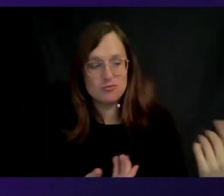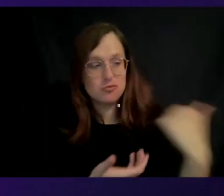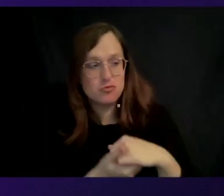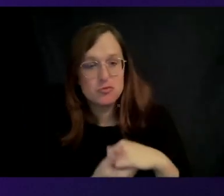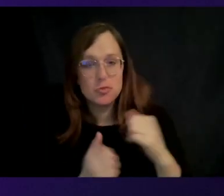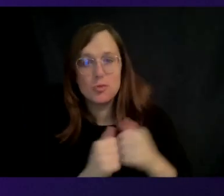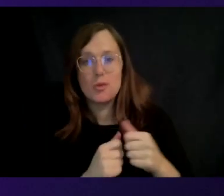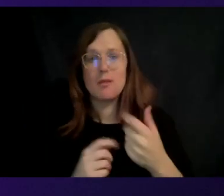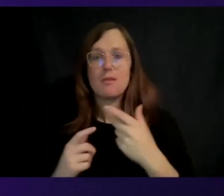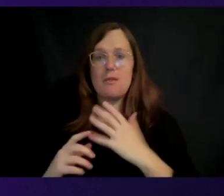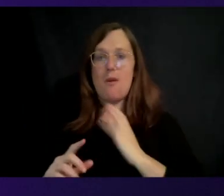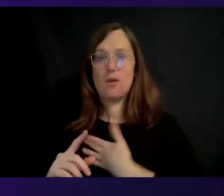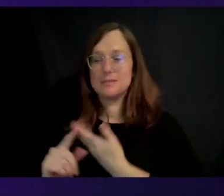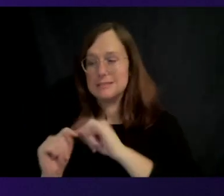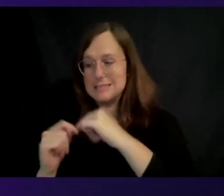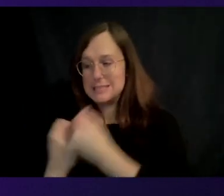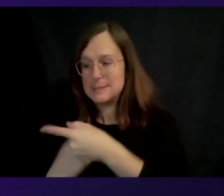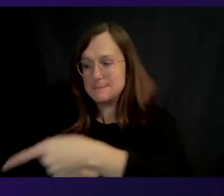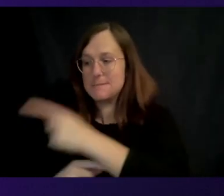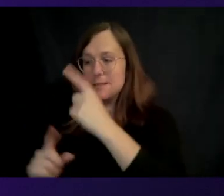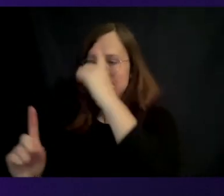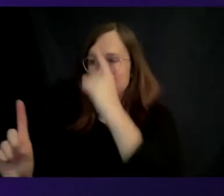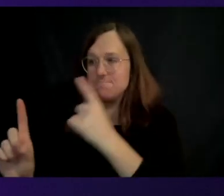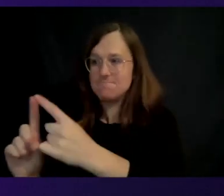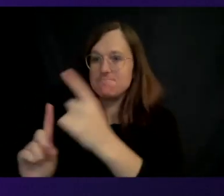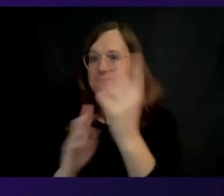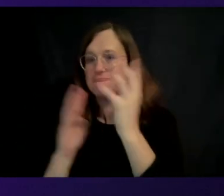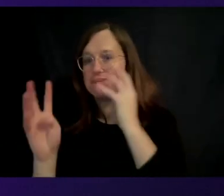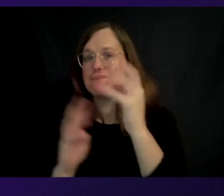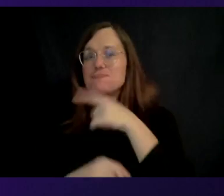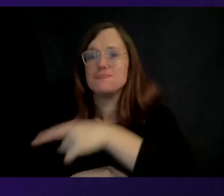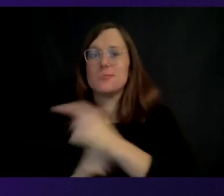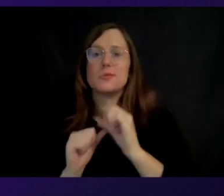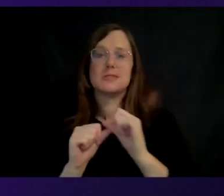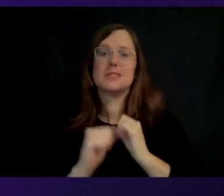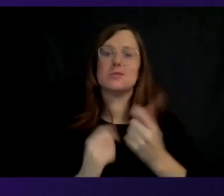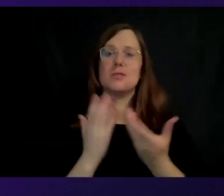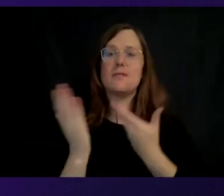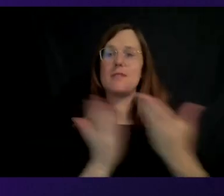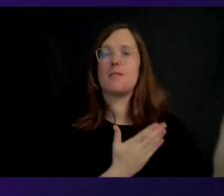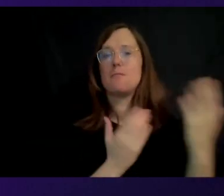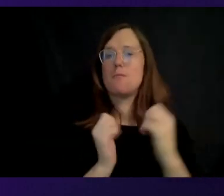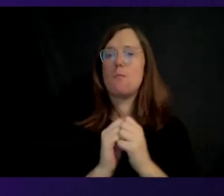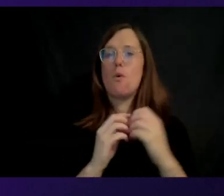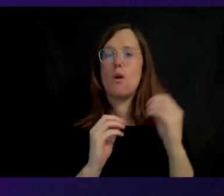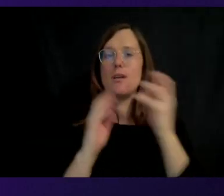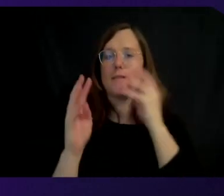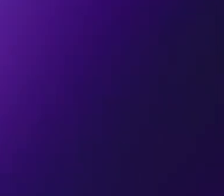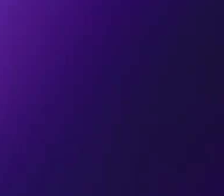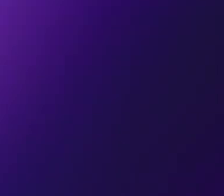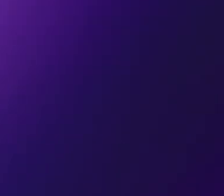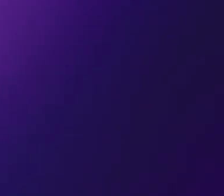team we have, we will continue to deliver more innovative chips to come. Absolutely.